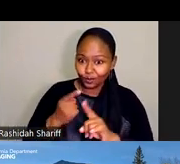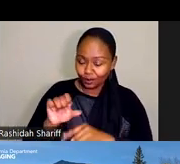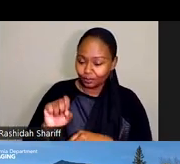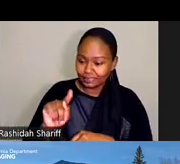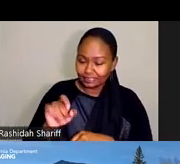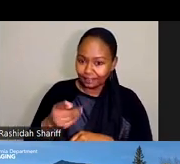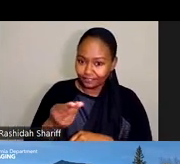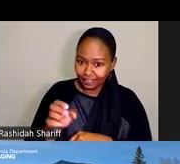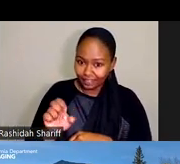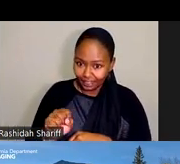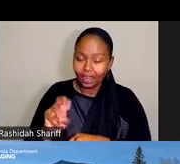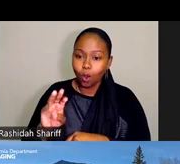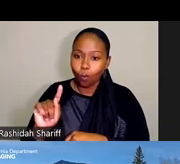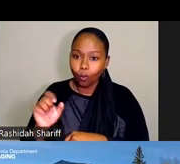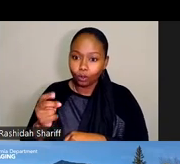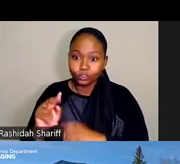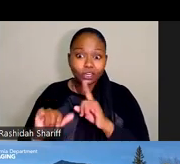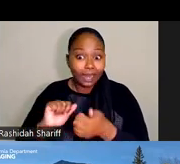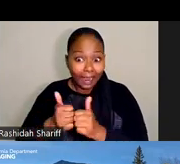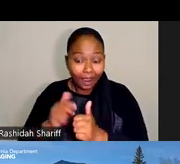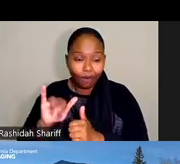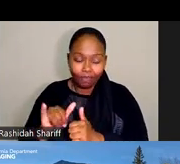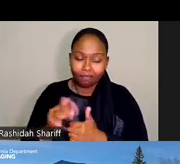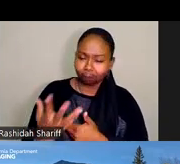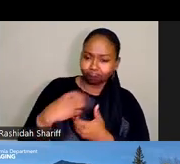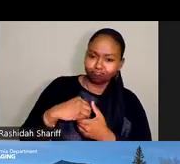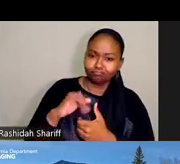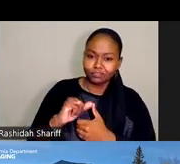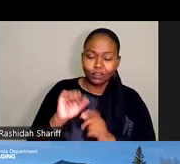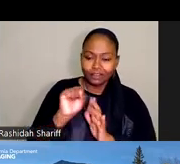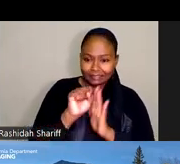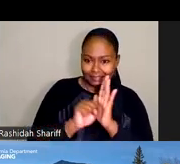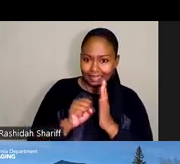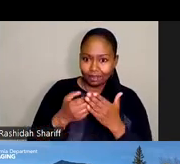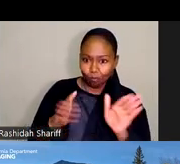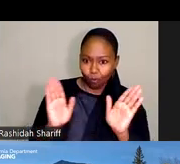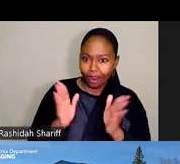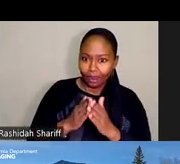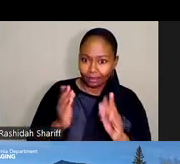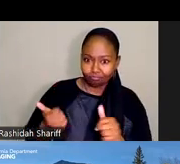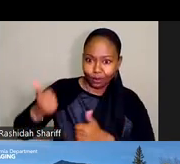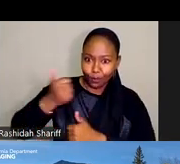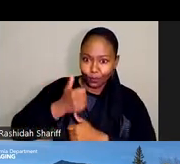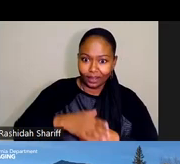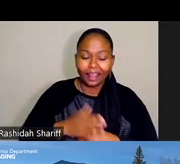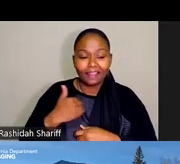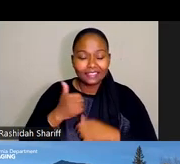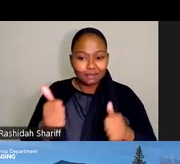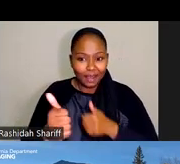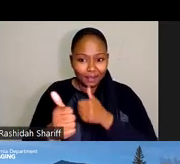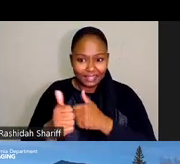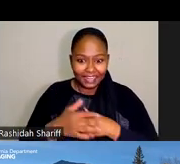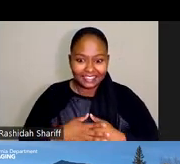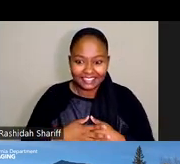all this fits together as a statewide priority. So those were my updates for this morning. And now it's my